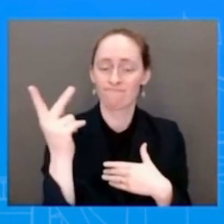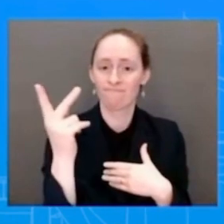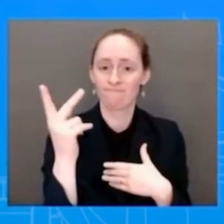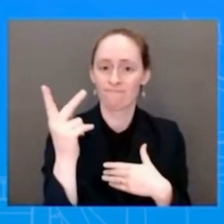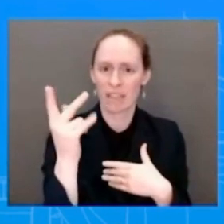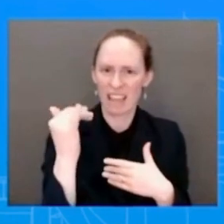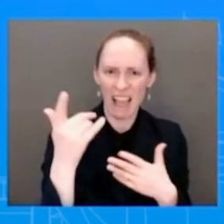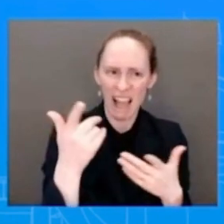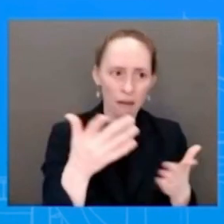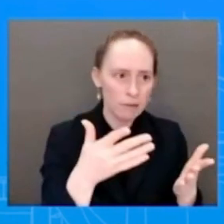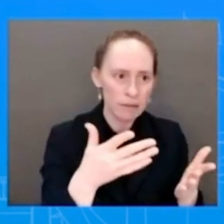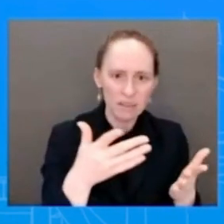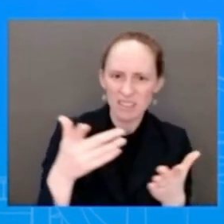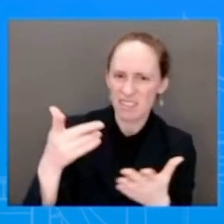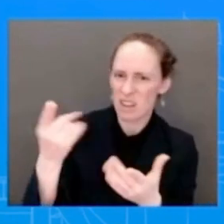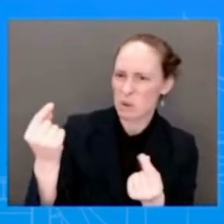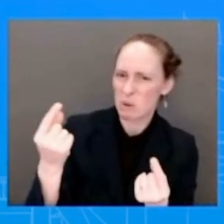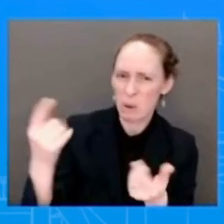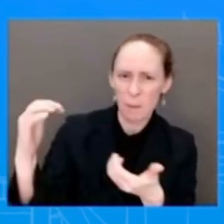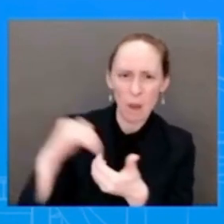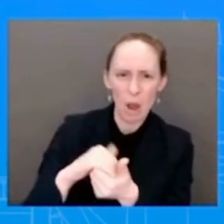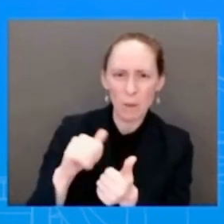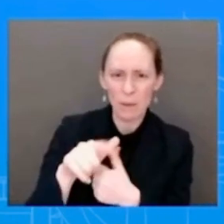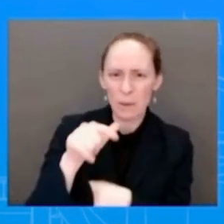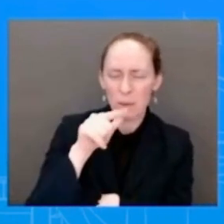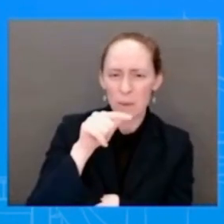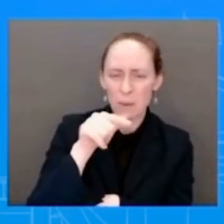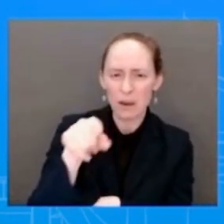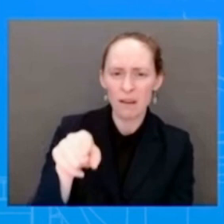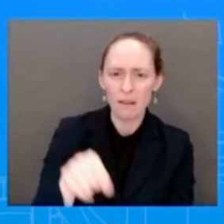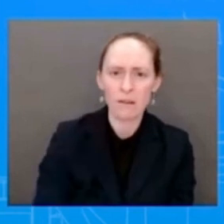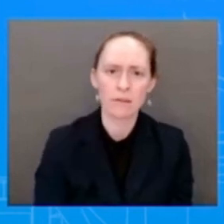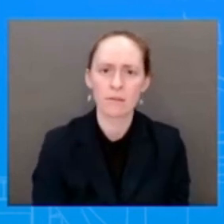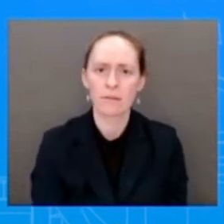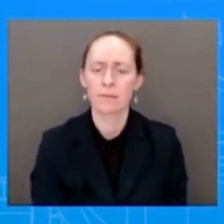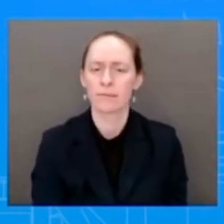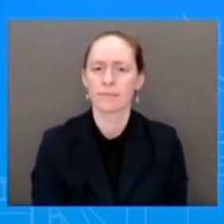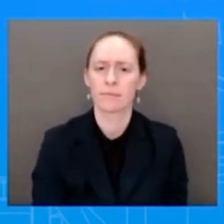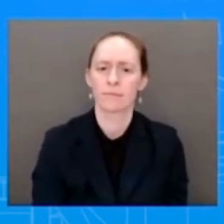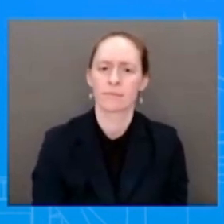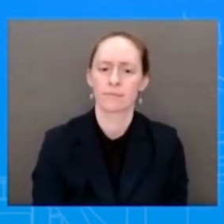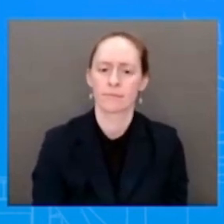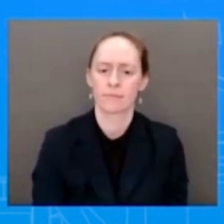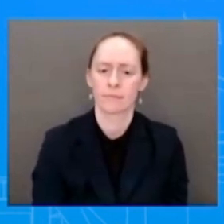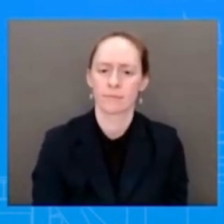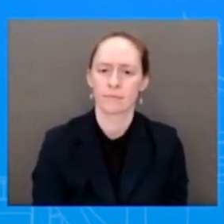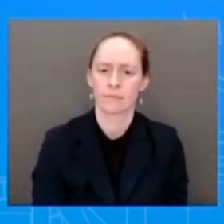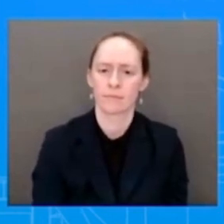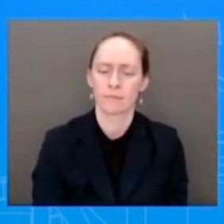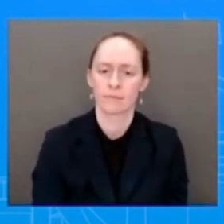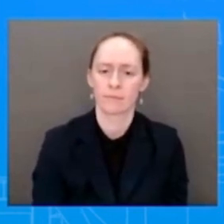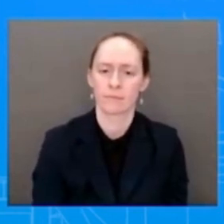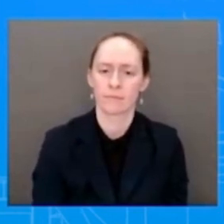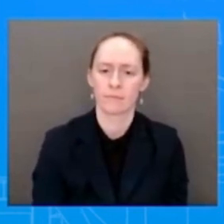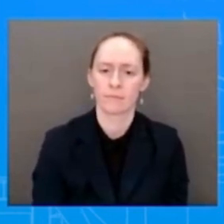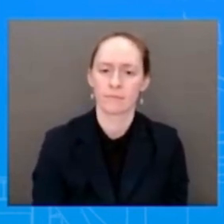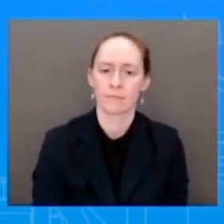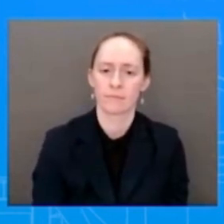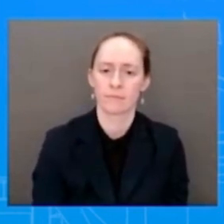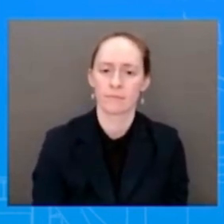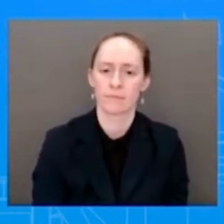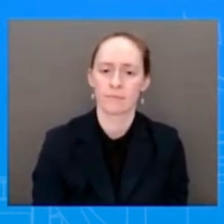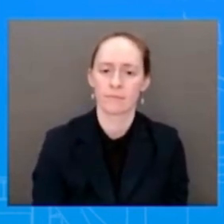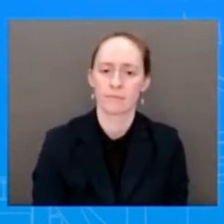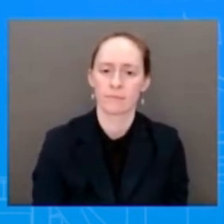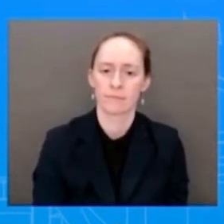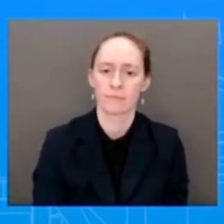you know, there were some Republicans in the Senate that were incredibly helpful or tried to be helpful in the last session as it relates to